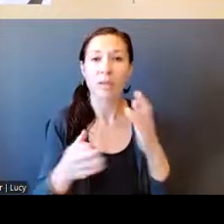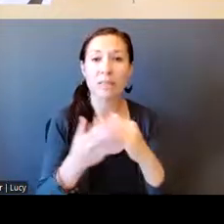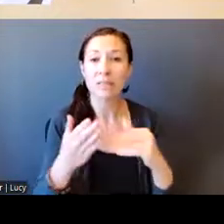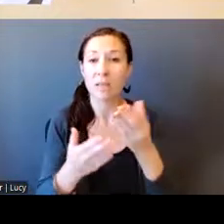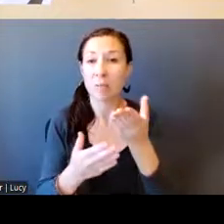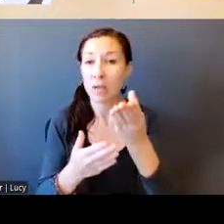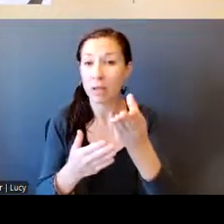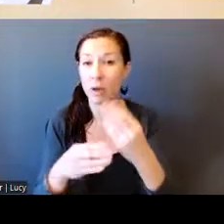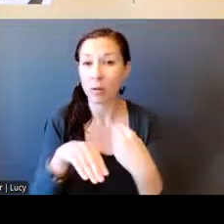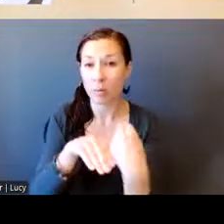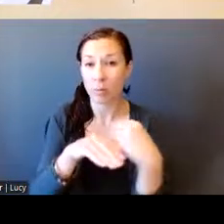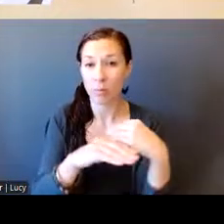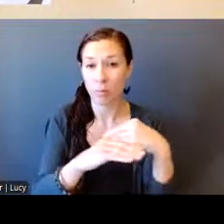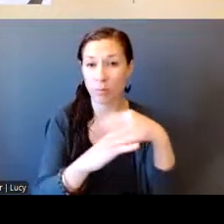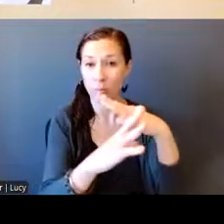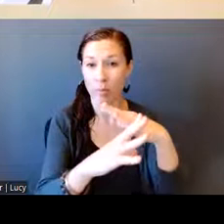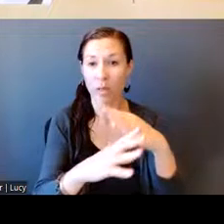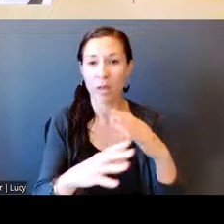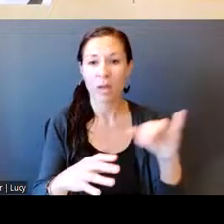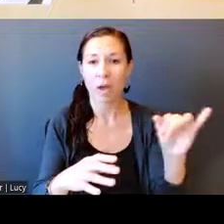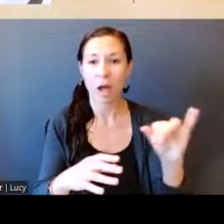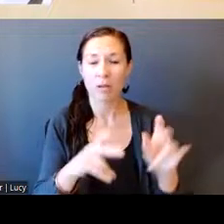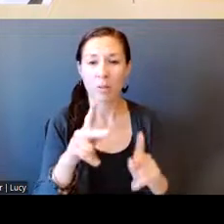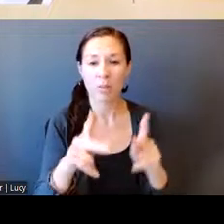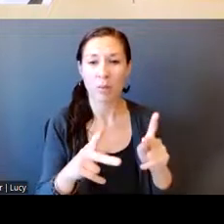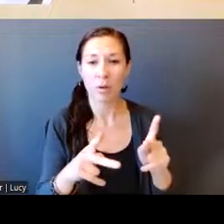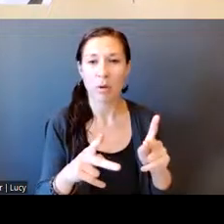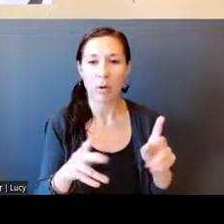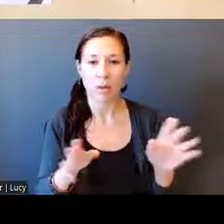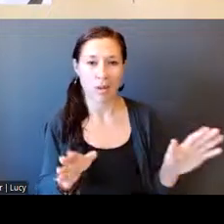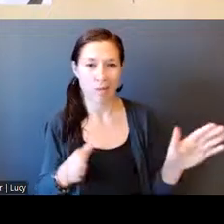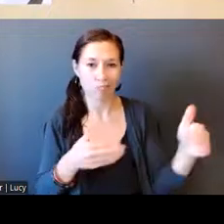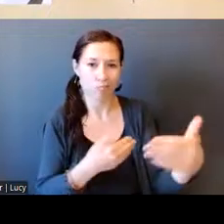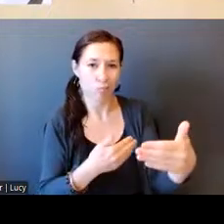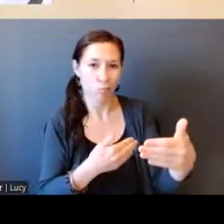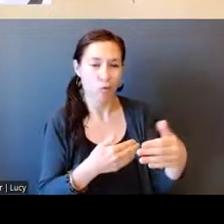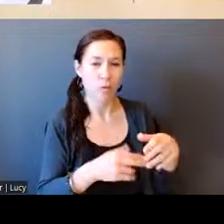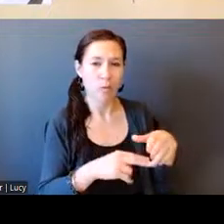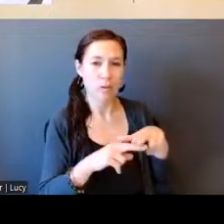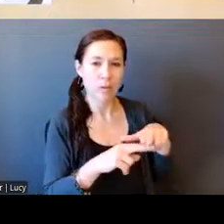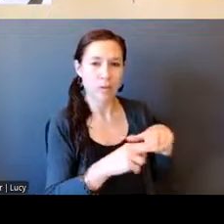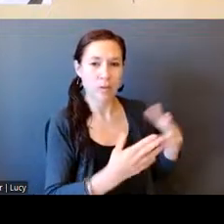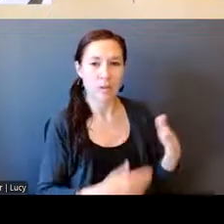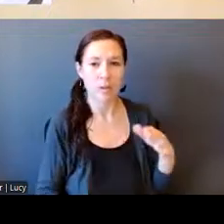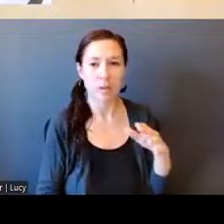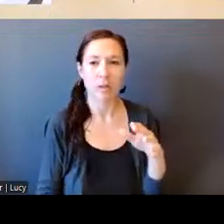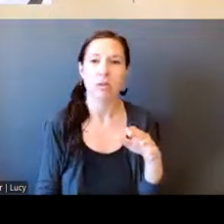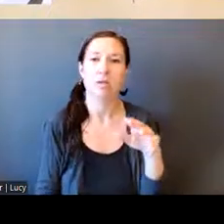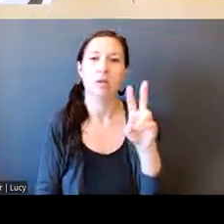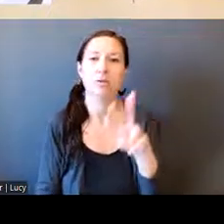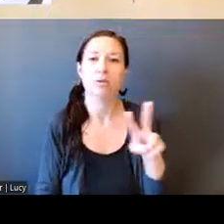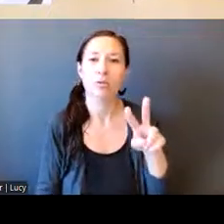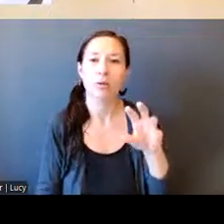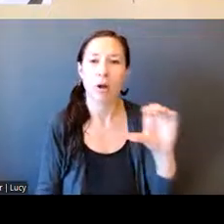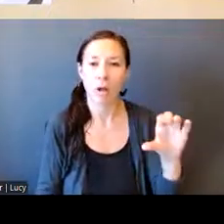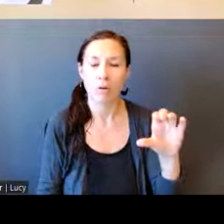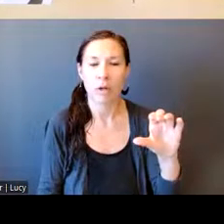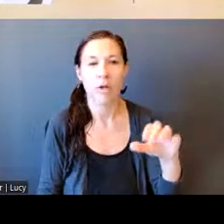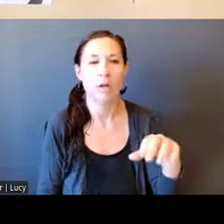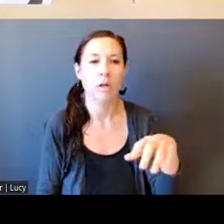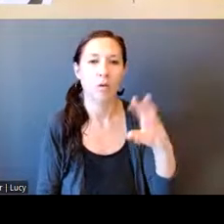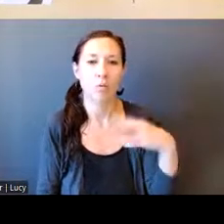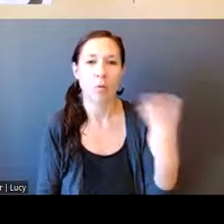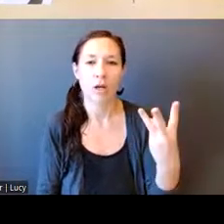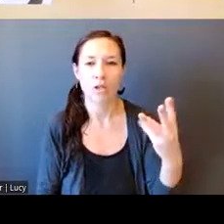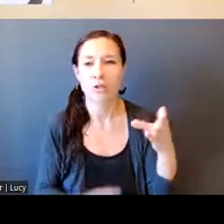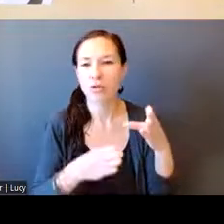well as those who are in the office with us here at 2201 Washington Street in Roxbury. We